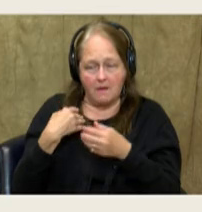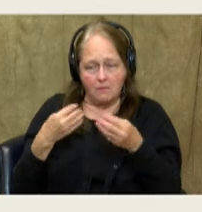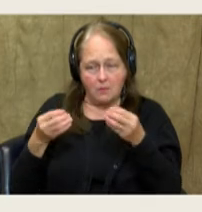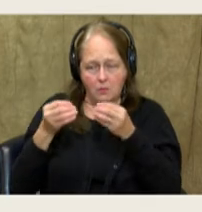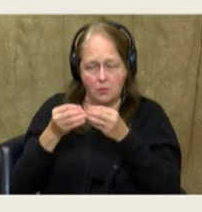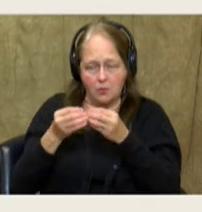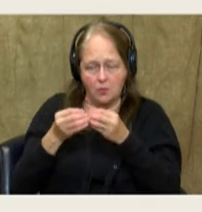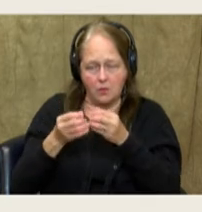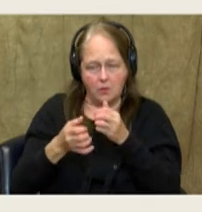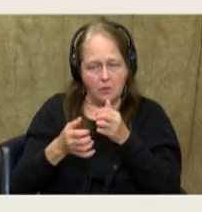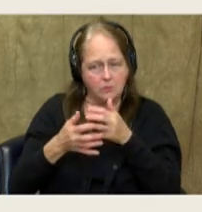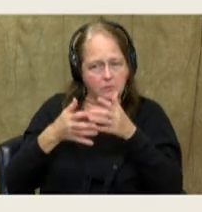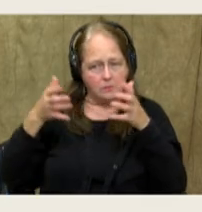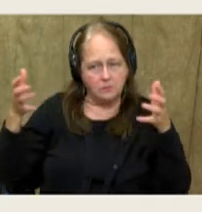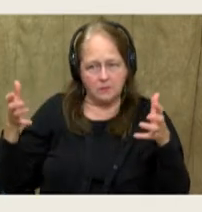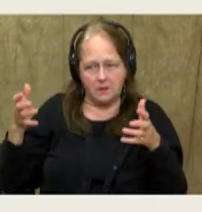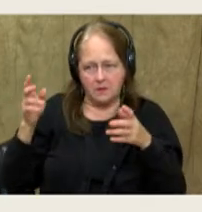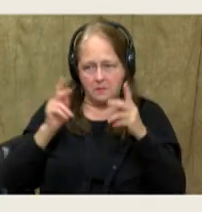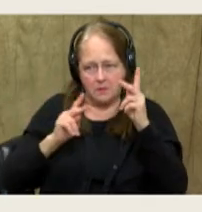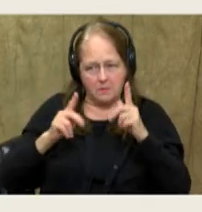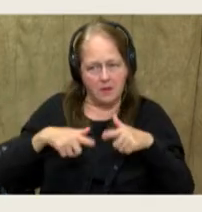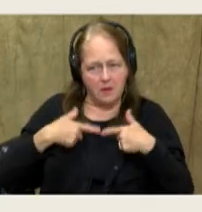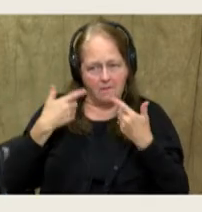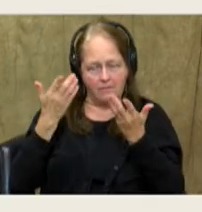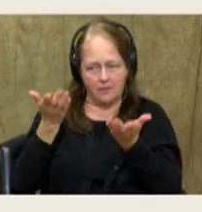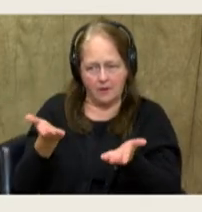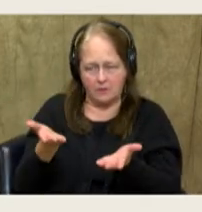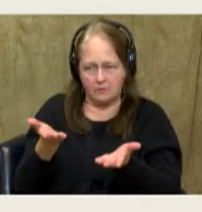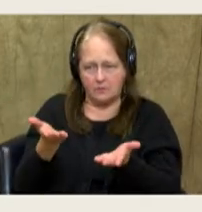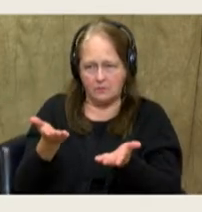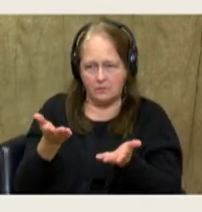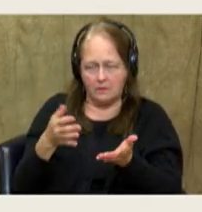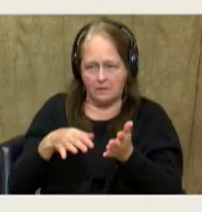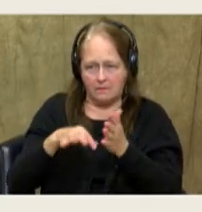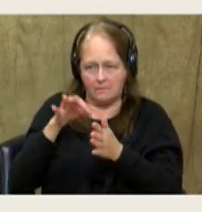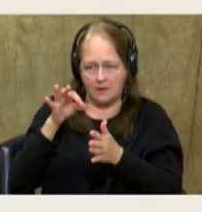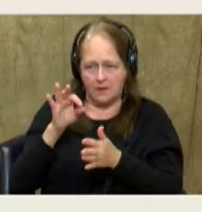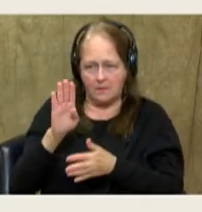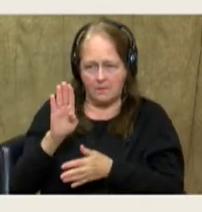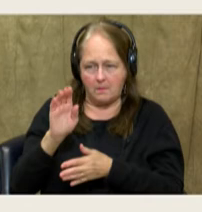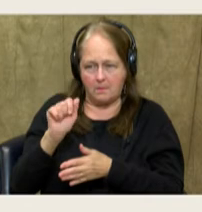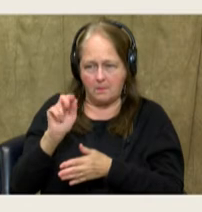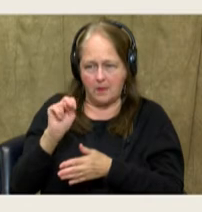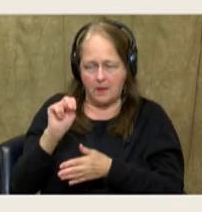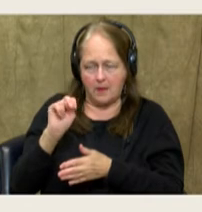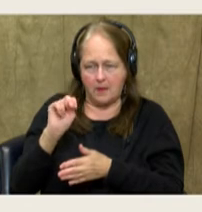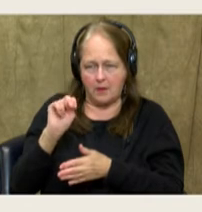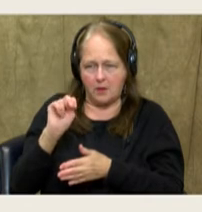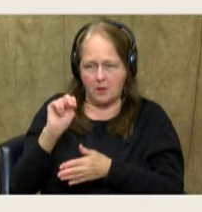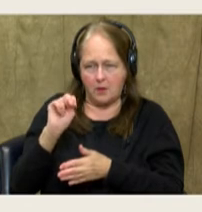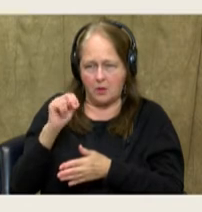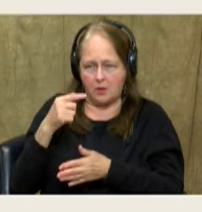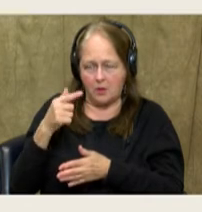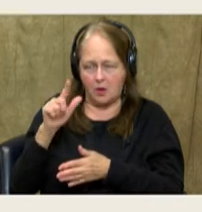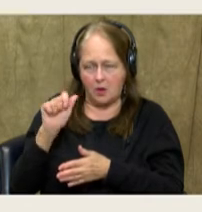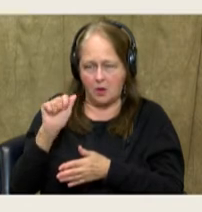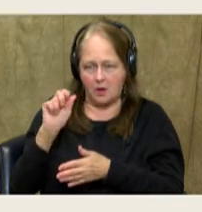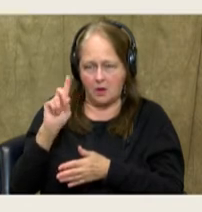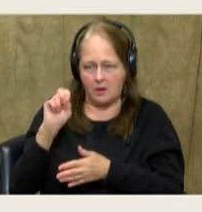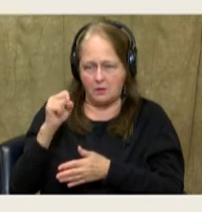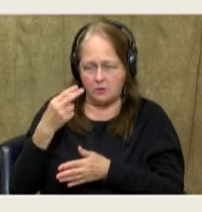much higher population density. Let's look at Bangladesh. Find Bangladesh. Bangladesh's land area,